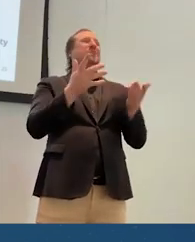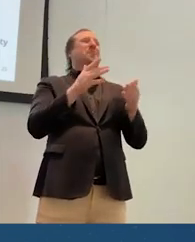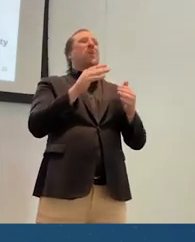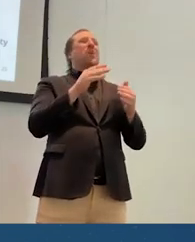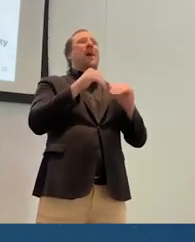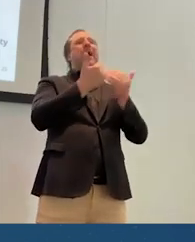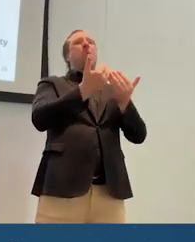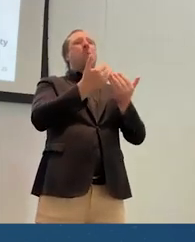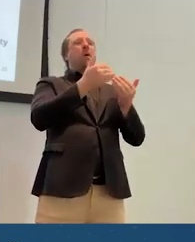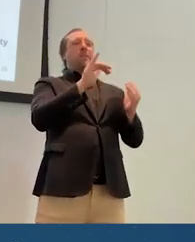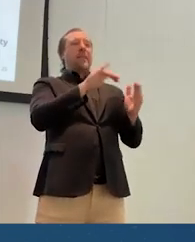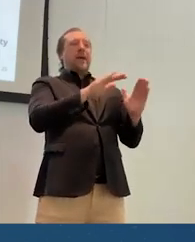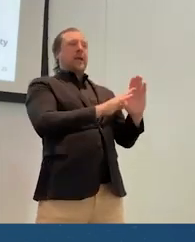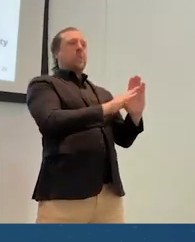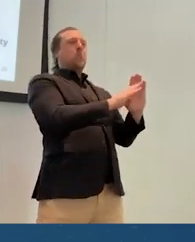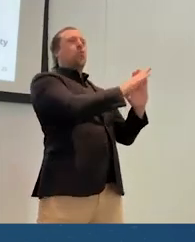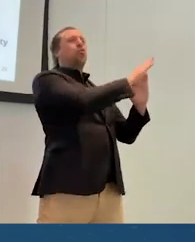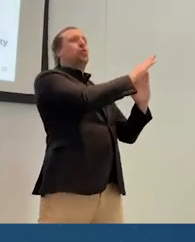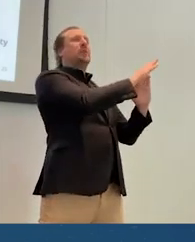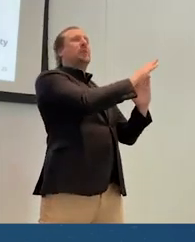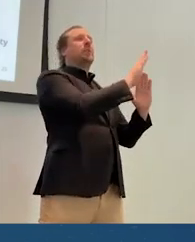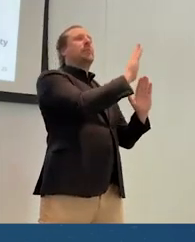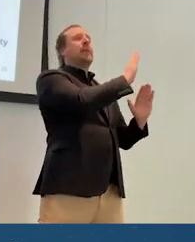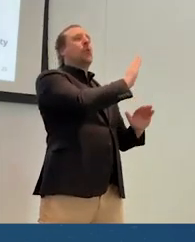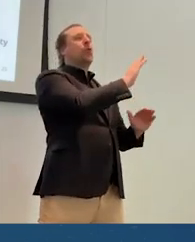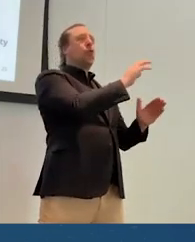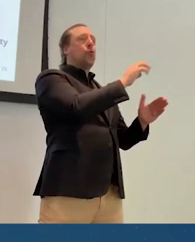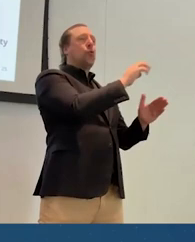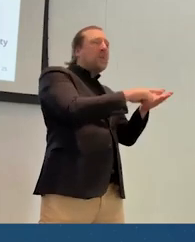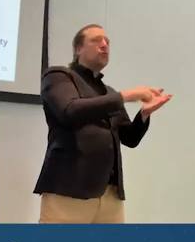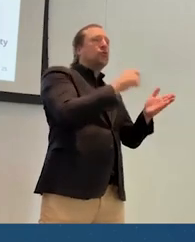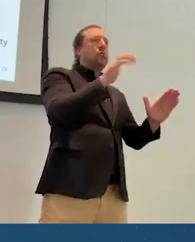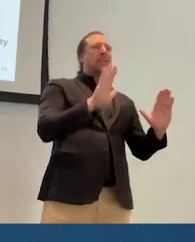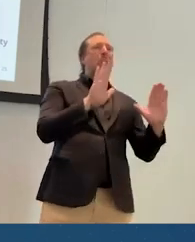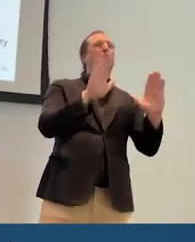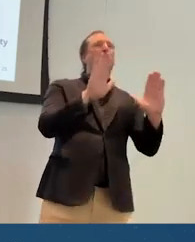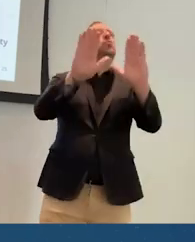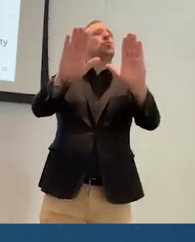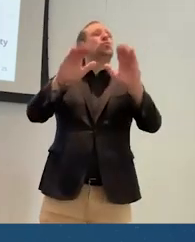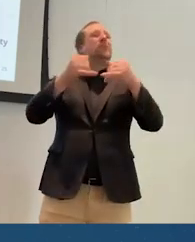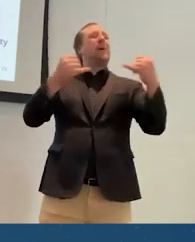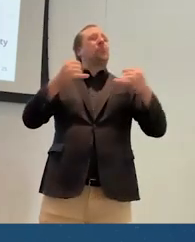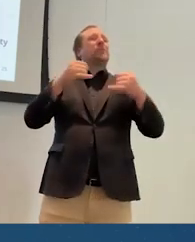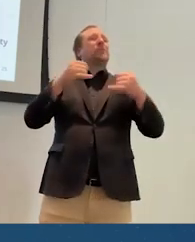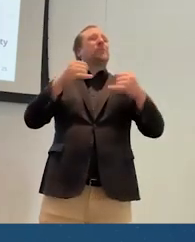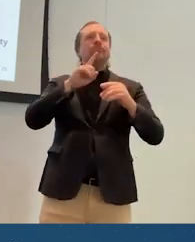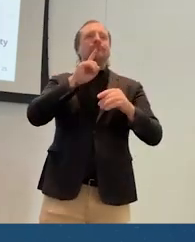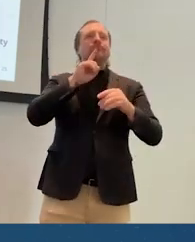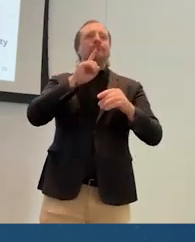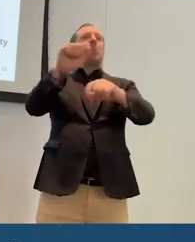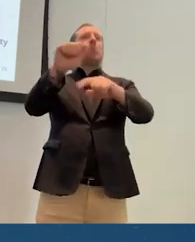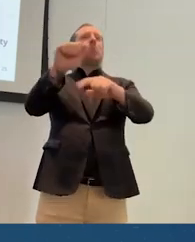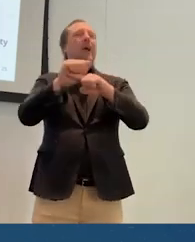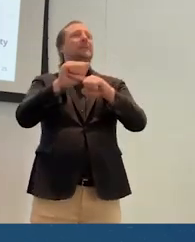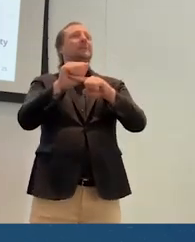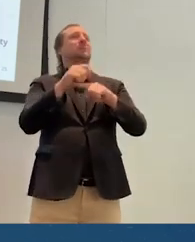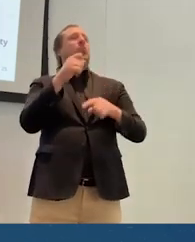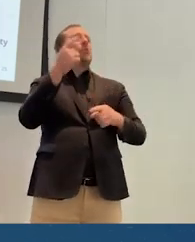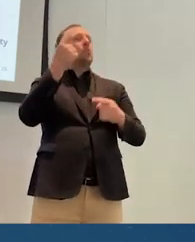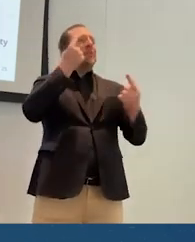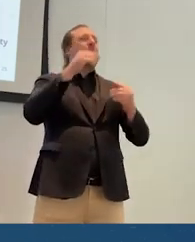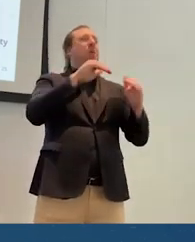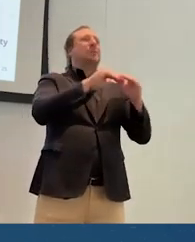take that emerging research and really push it into practice. We want to make sure that we are thinking about